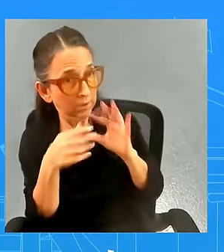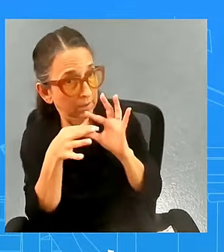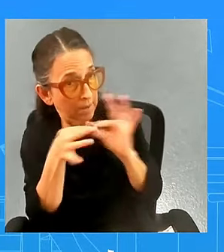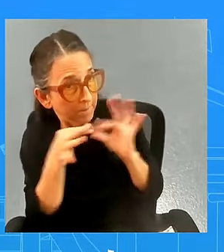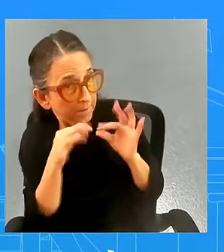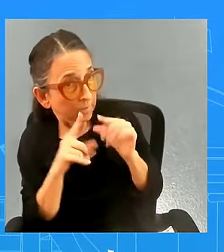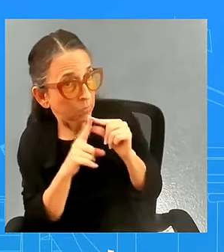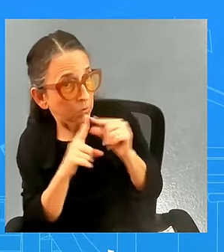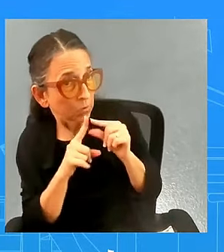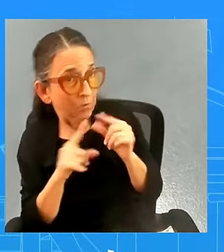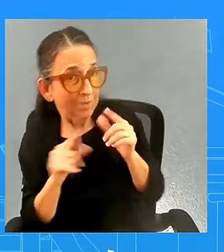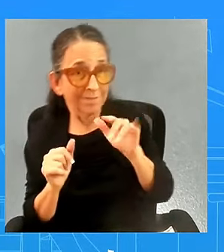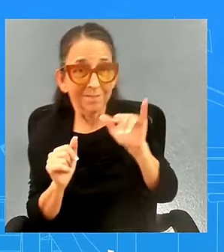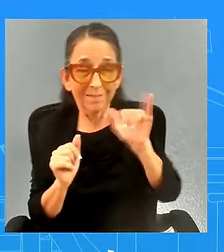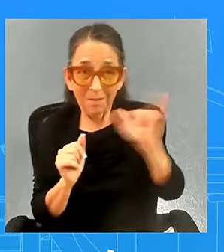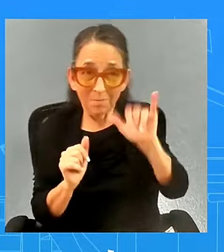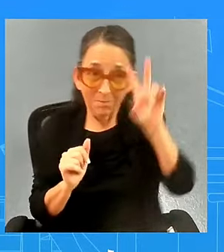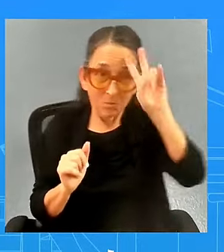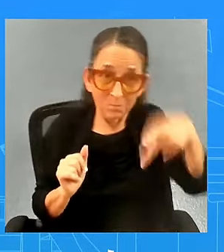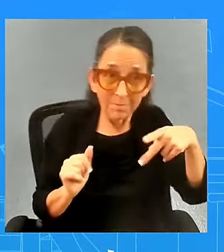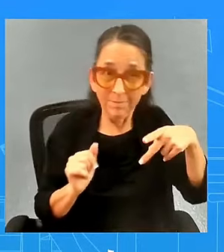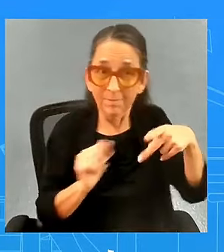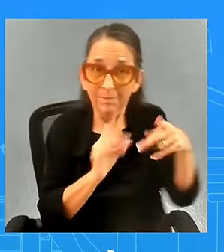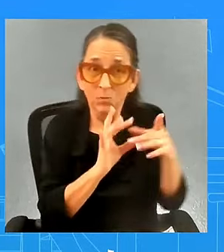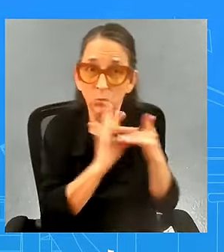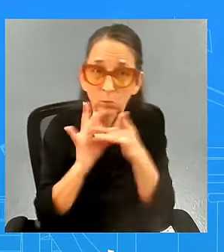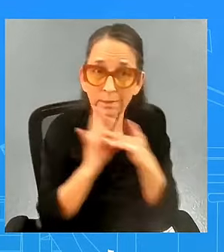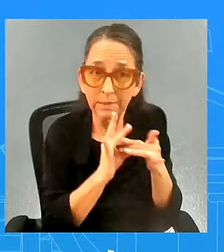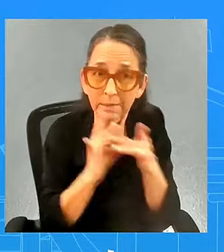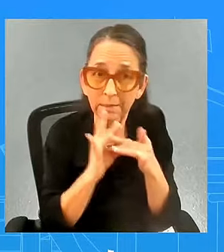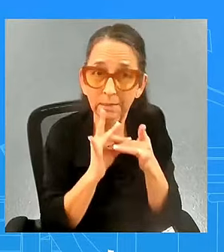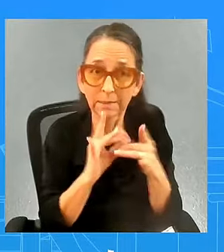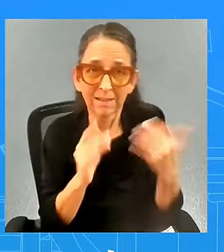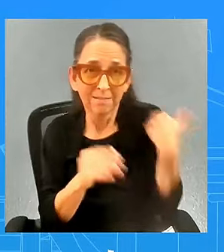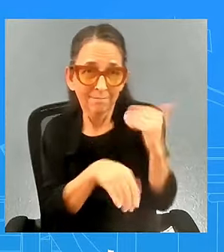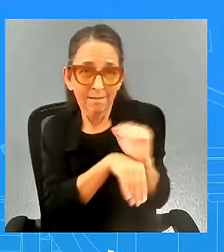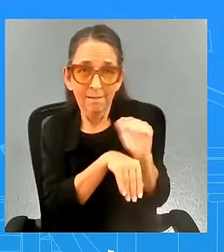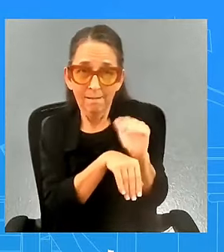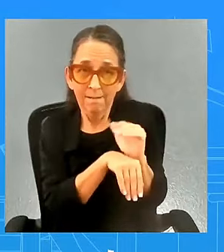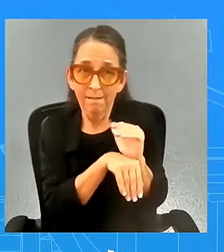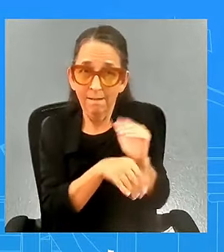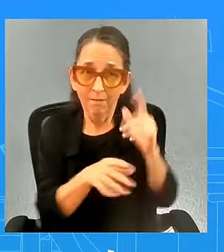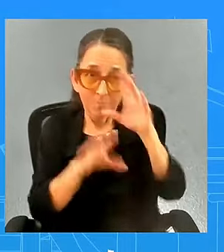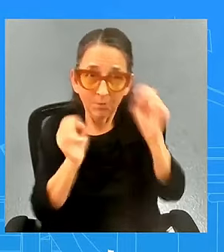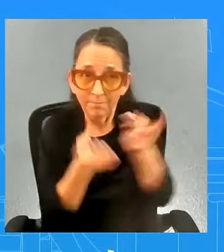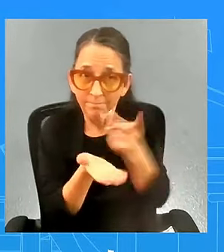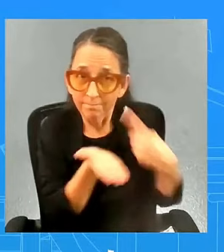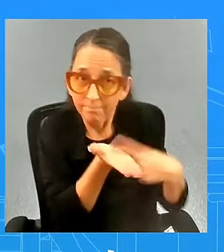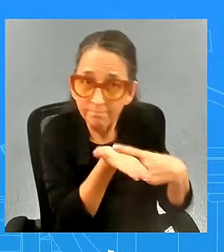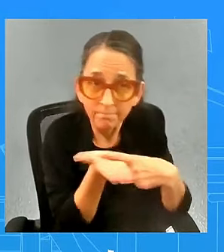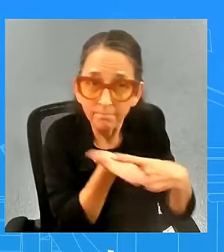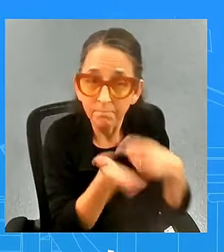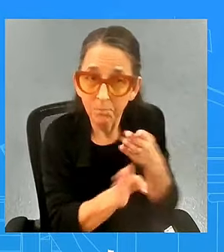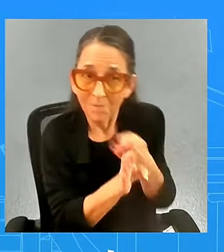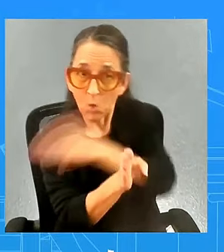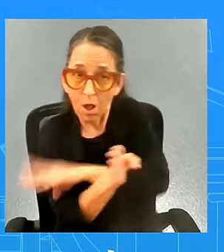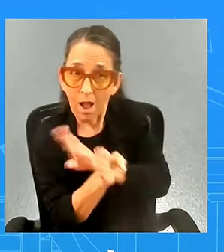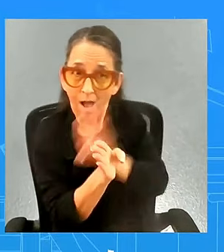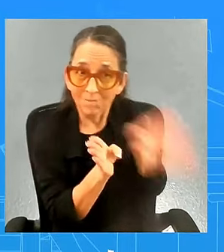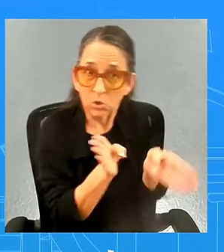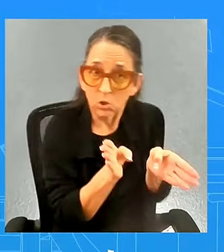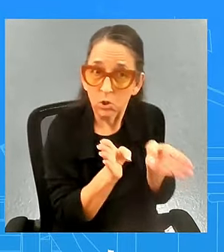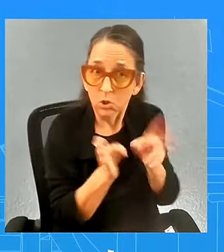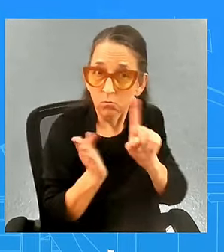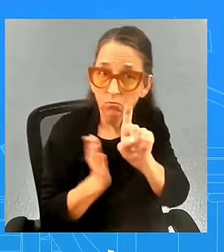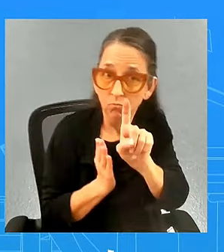the ellipse last night did the president speak to the vice president before or after that speech well i i think in uh in a gaggle